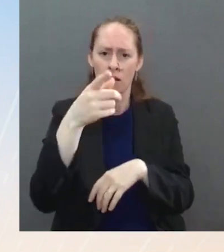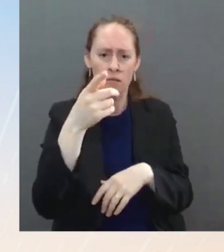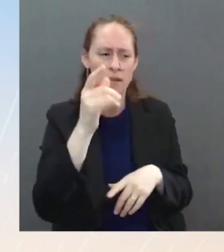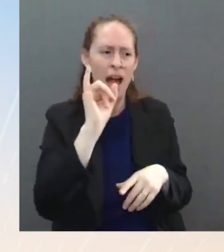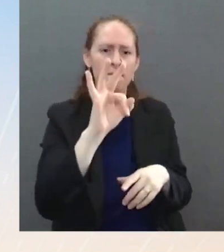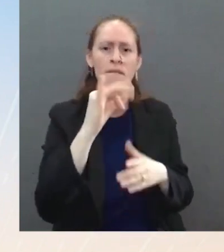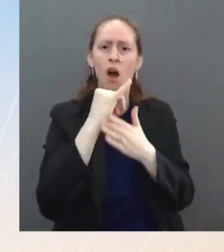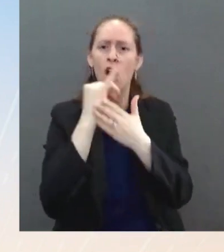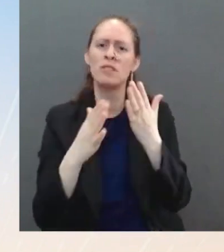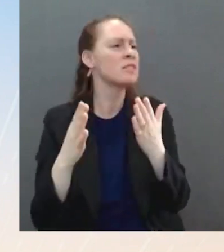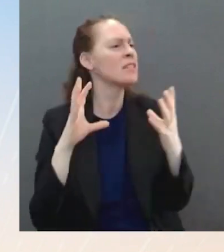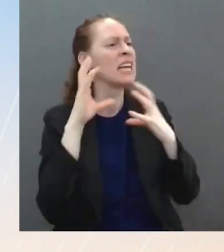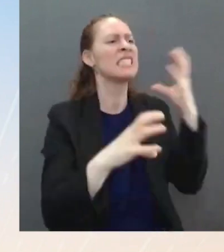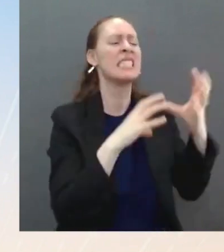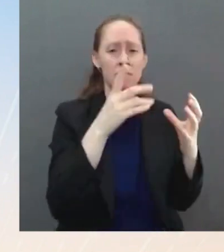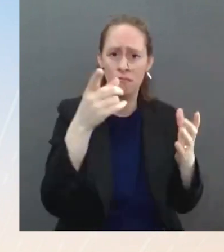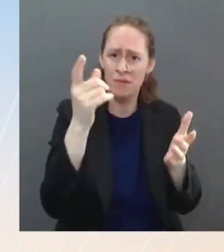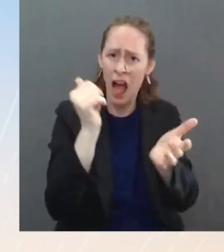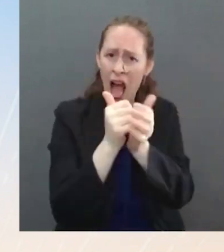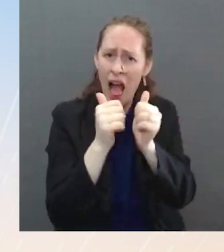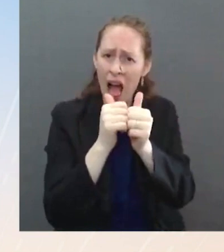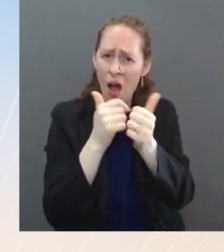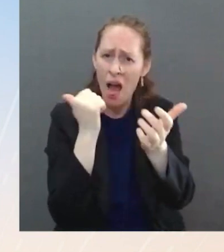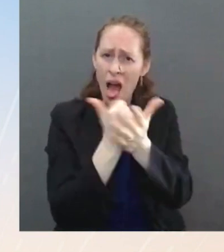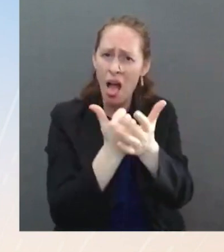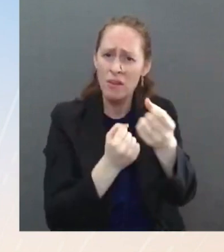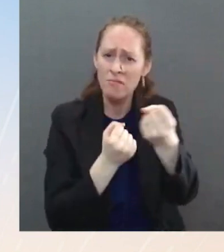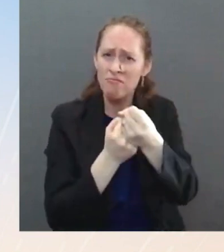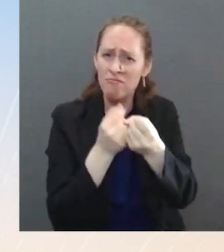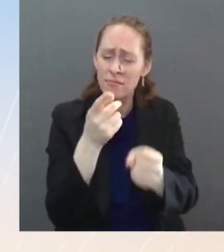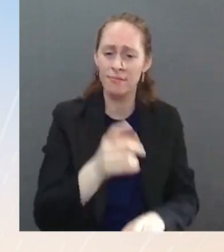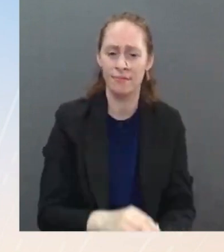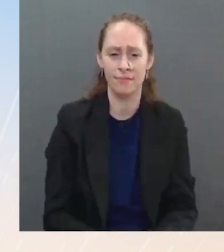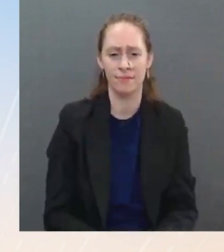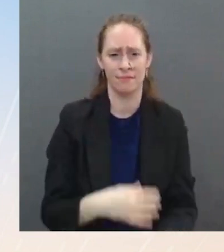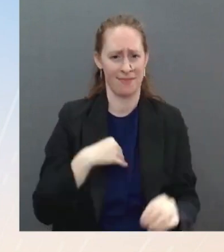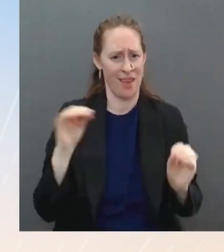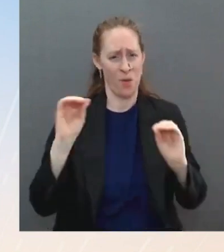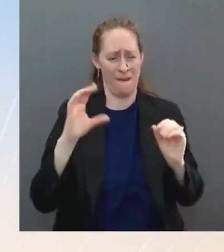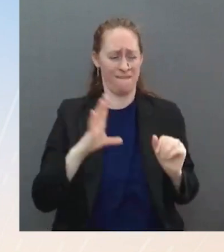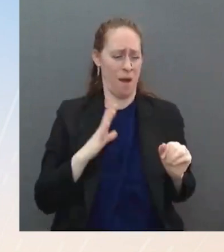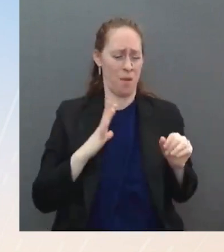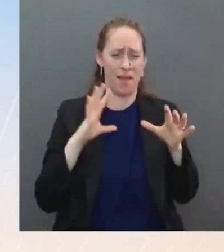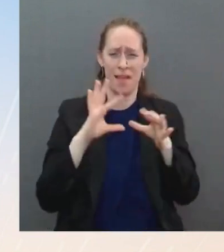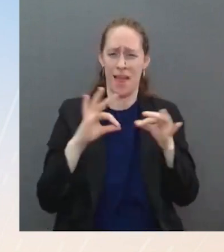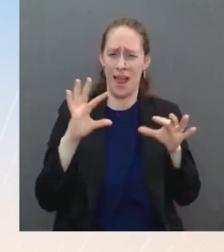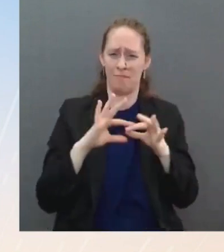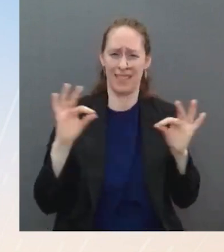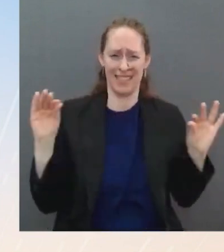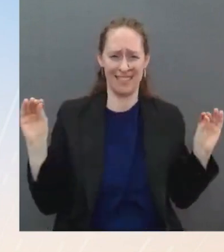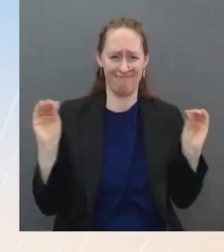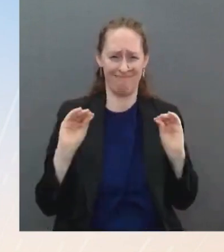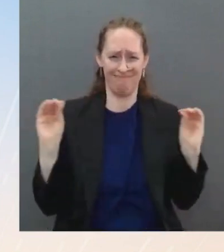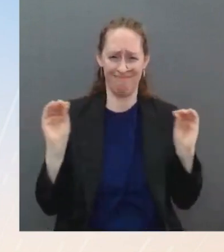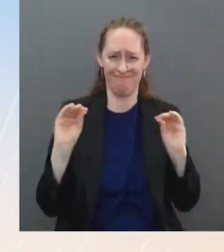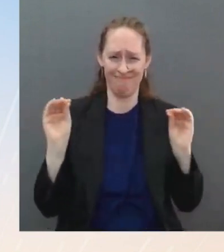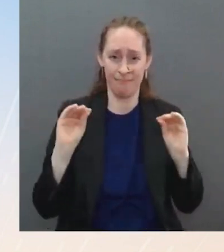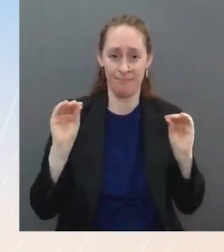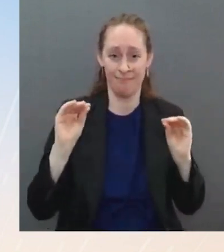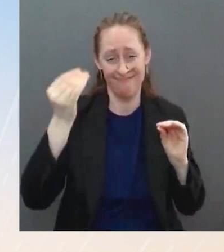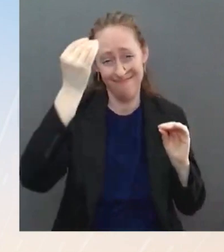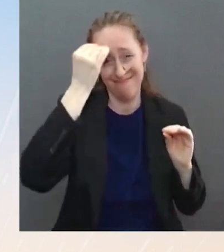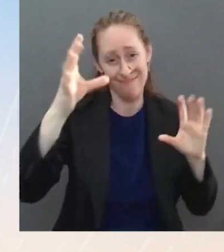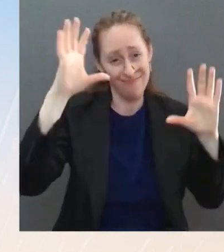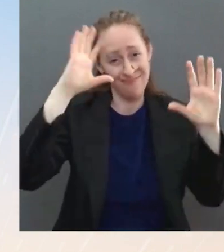House on the altercation. I know the president was not able to watch the Oscars, didn't see it. So I don't have anything. I don't have any